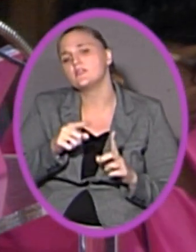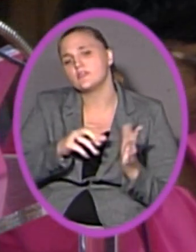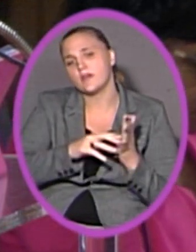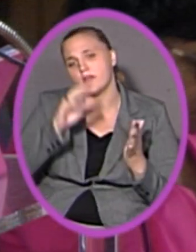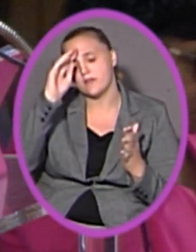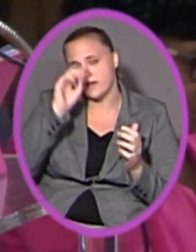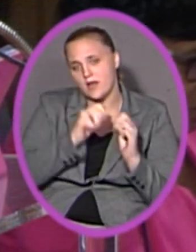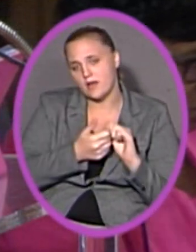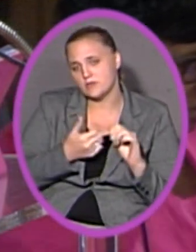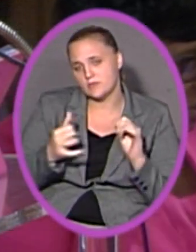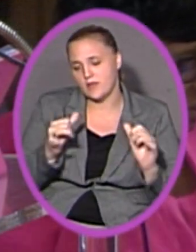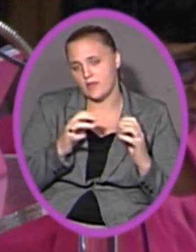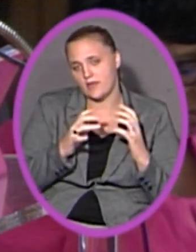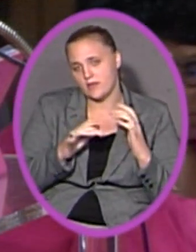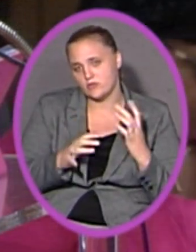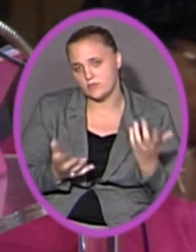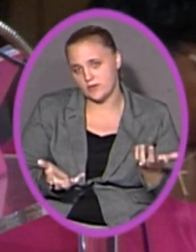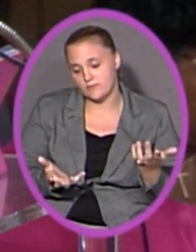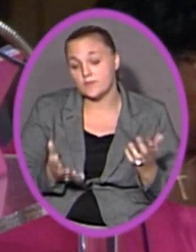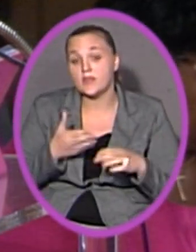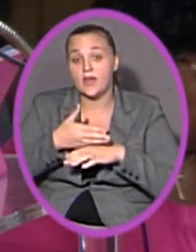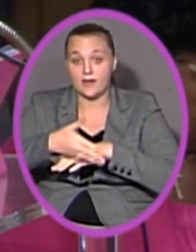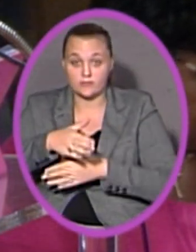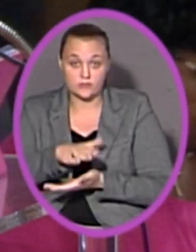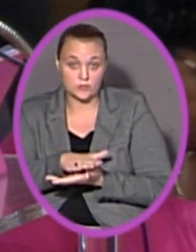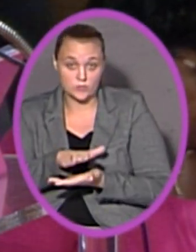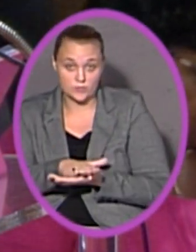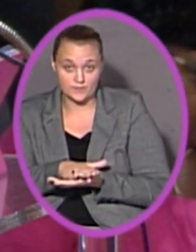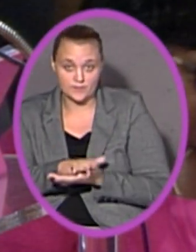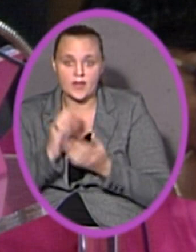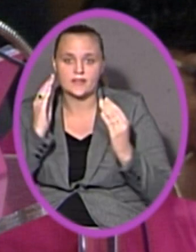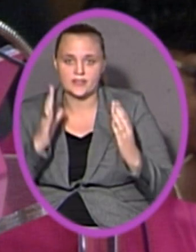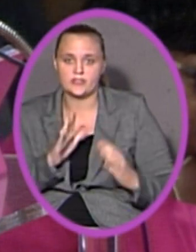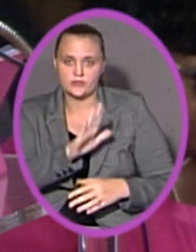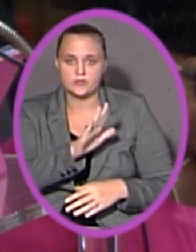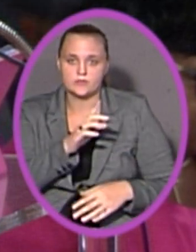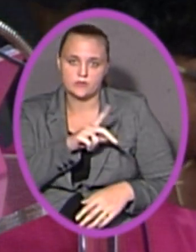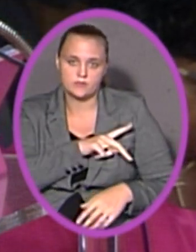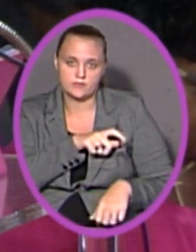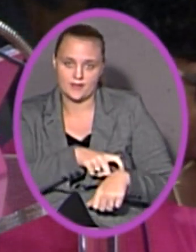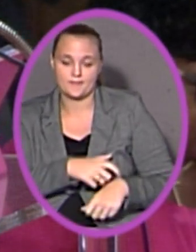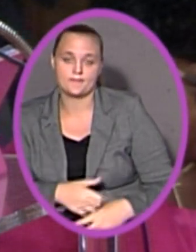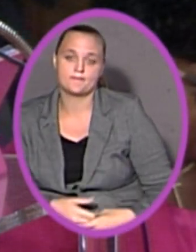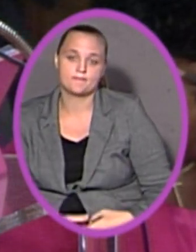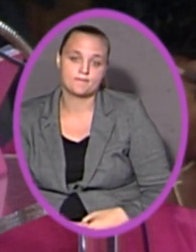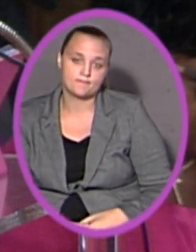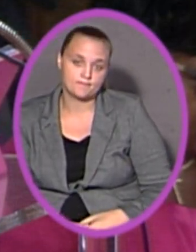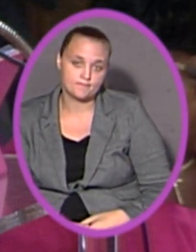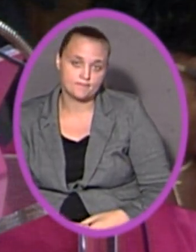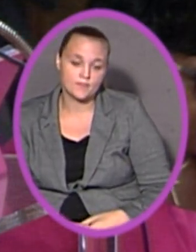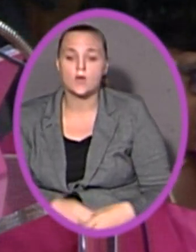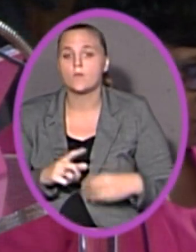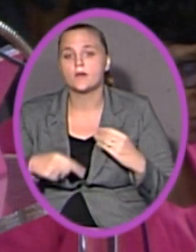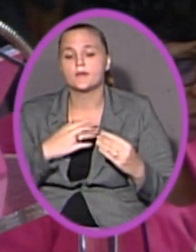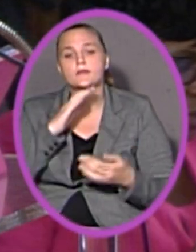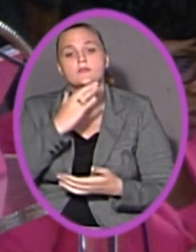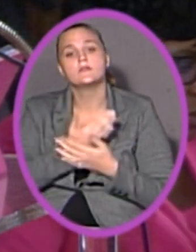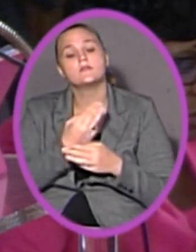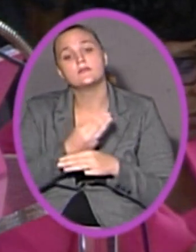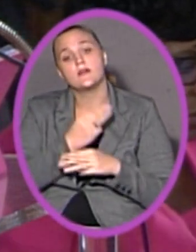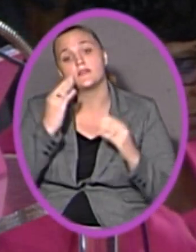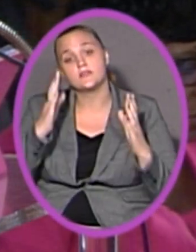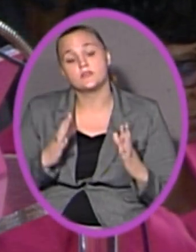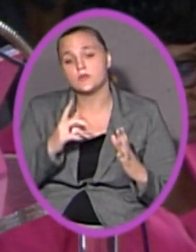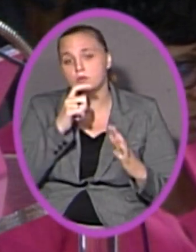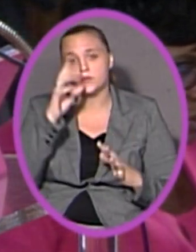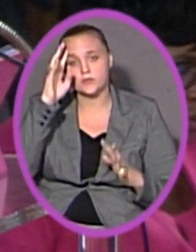play the instrument? After school, on the teacher's time. What about my daughter's math teacher, who